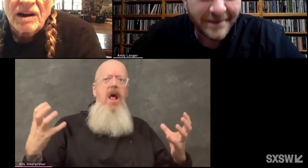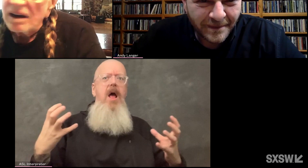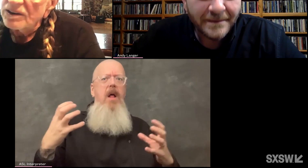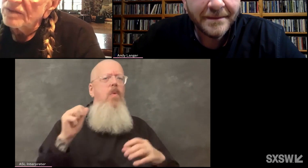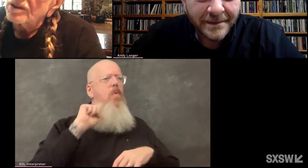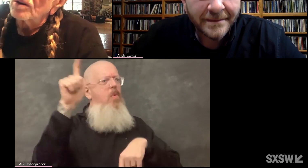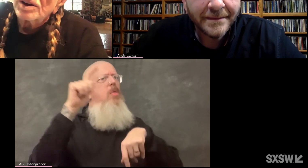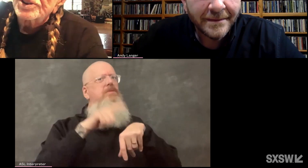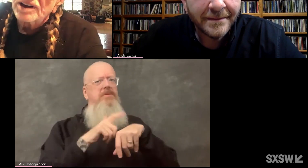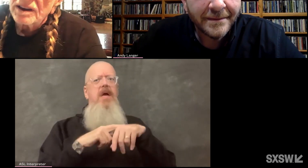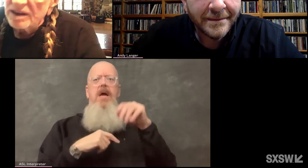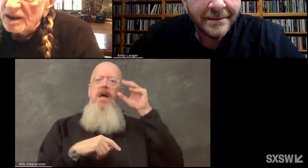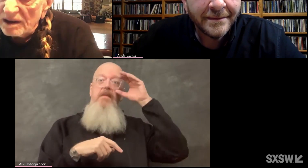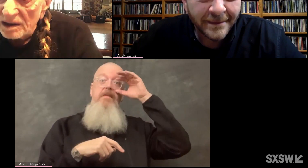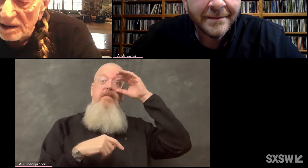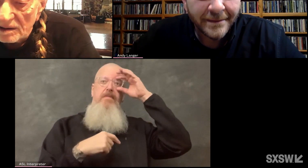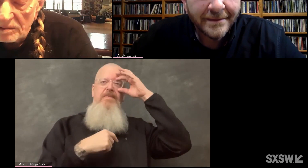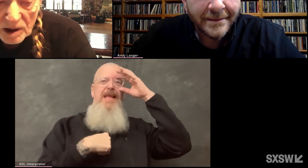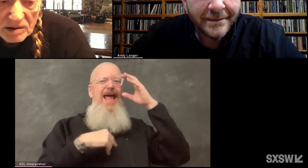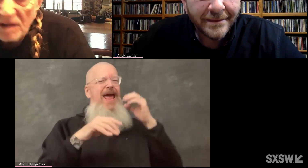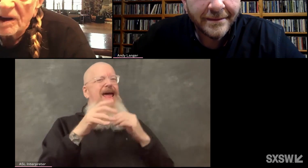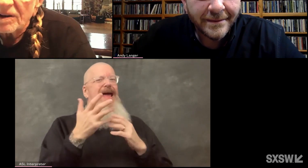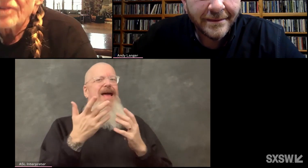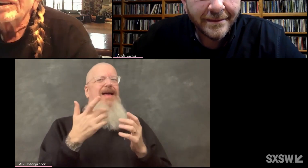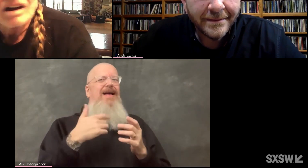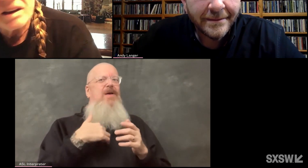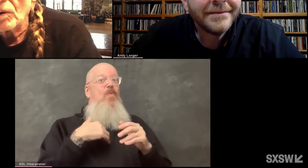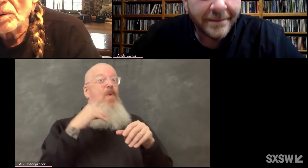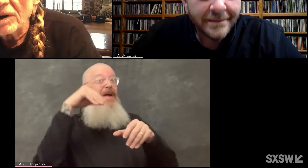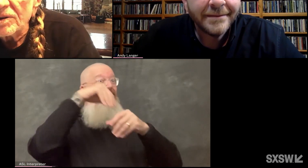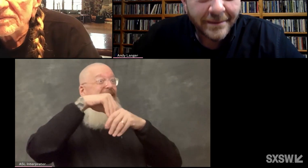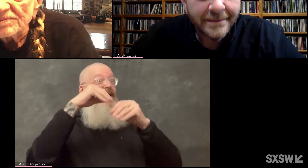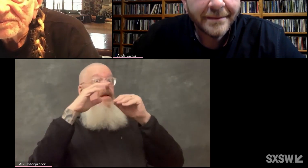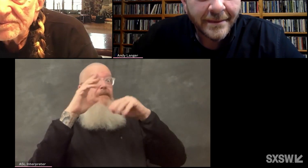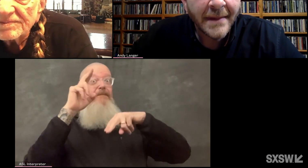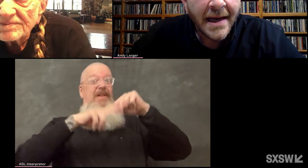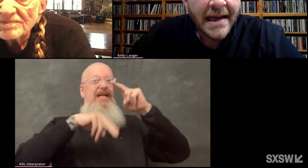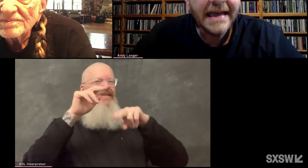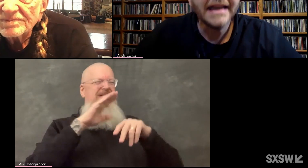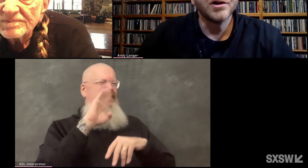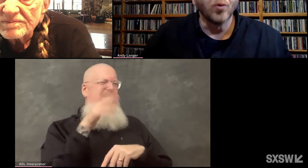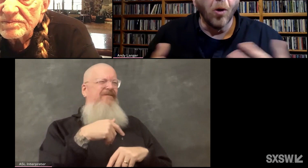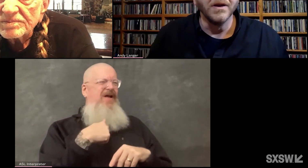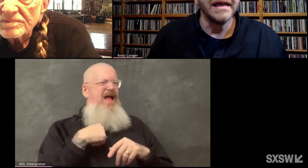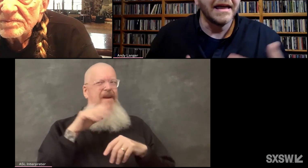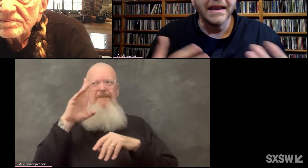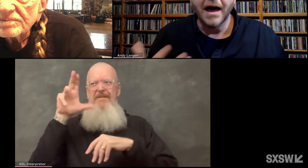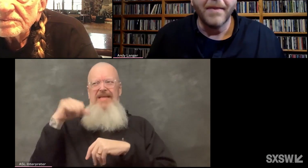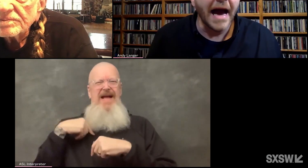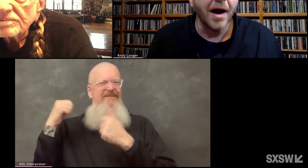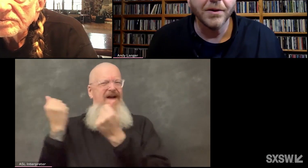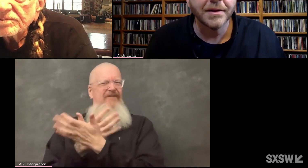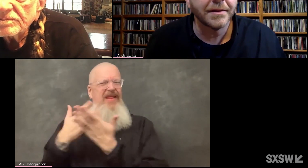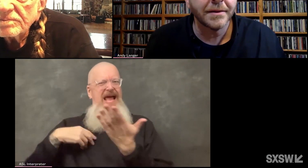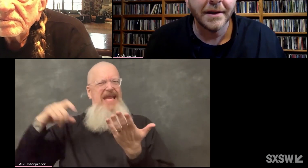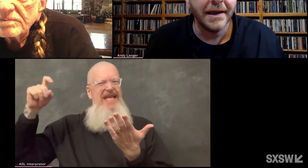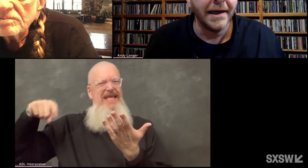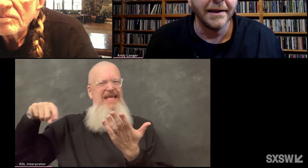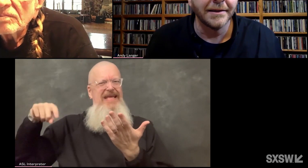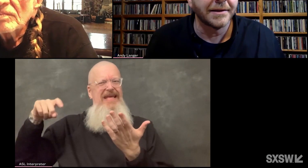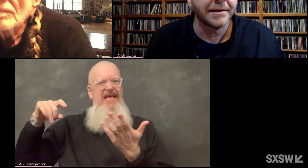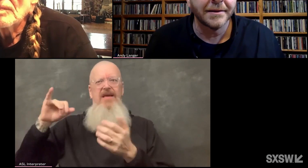time. I never go inside because I've got everything I need on the bus. It's a rolling clubhouse.